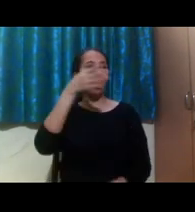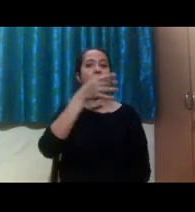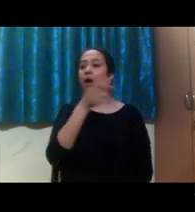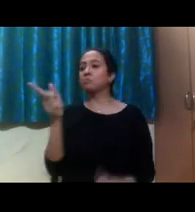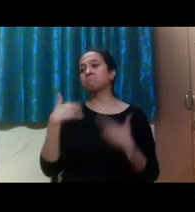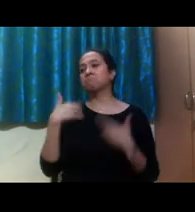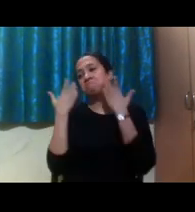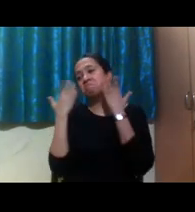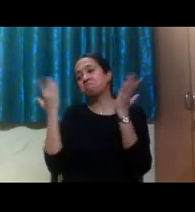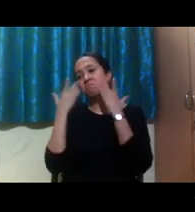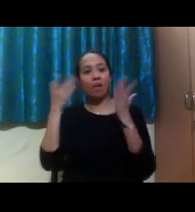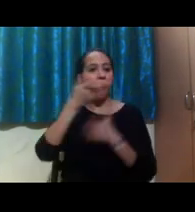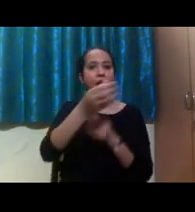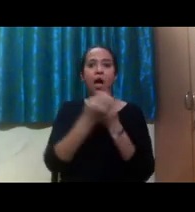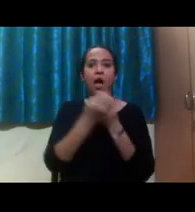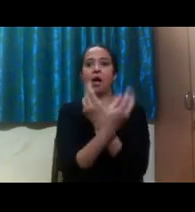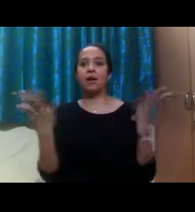you support.